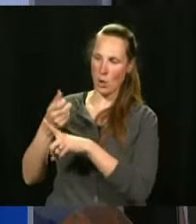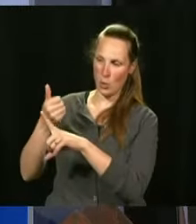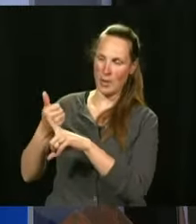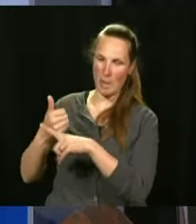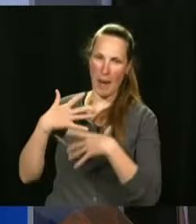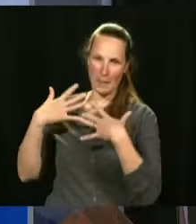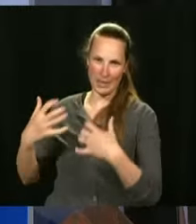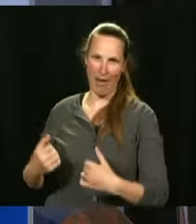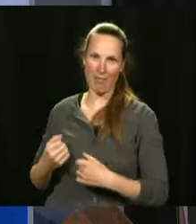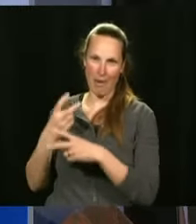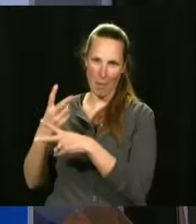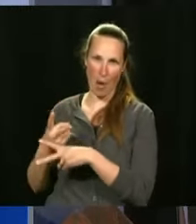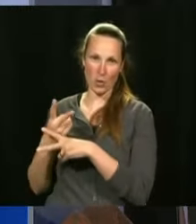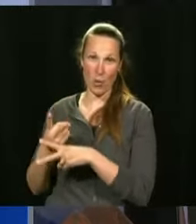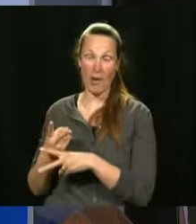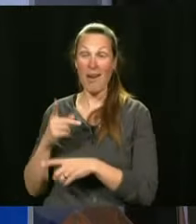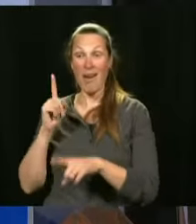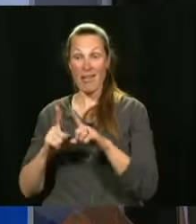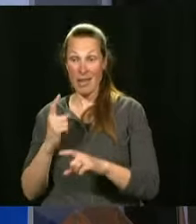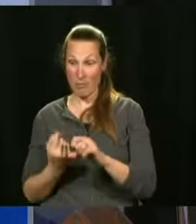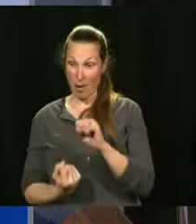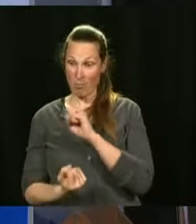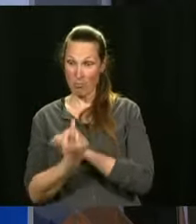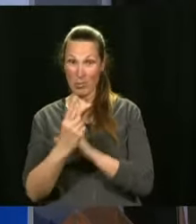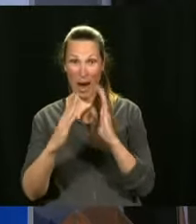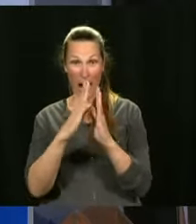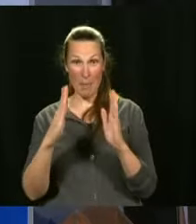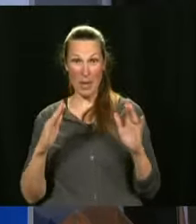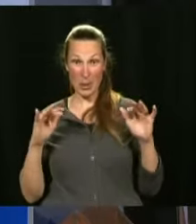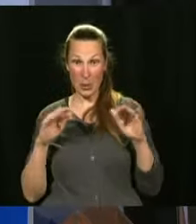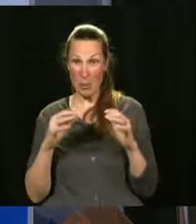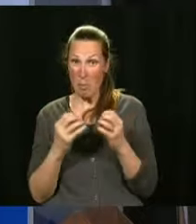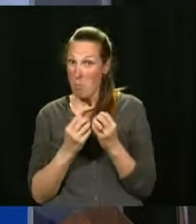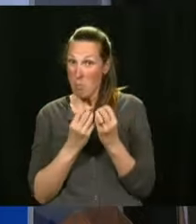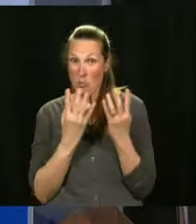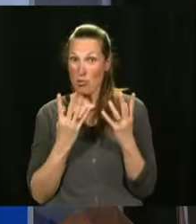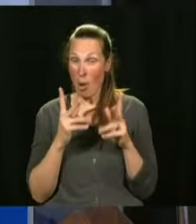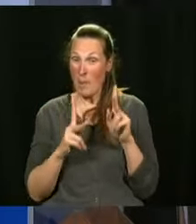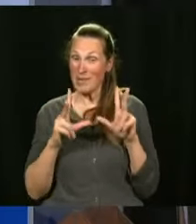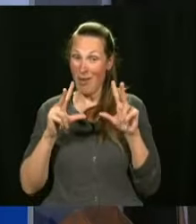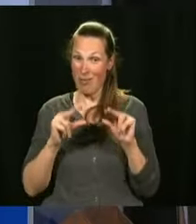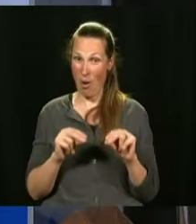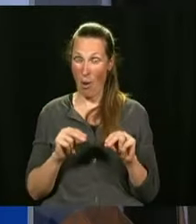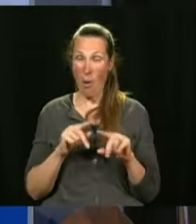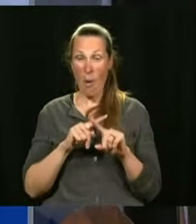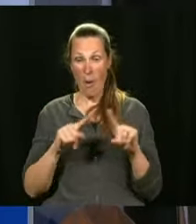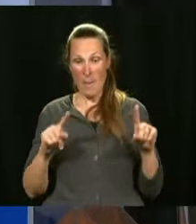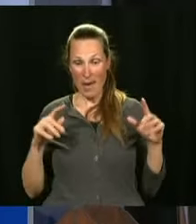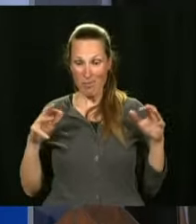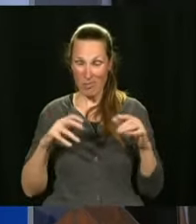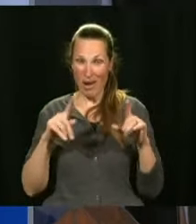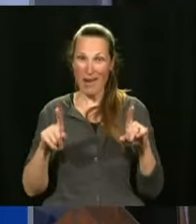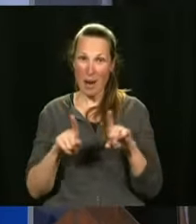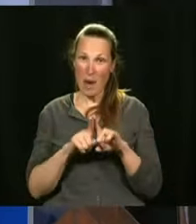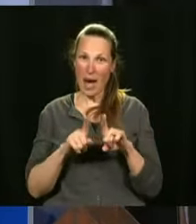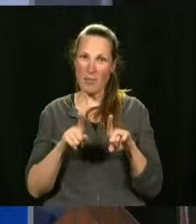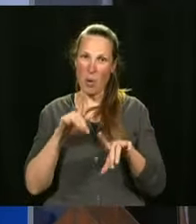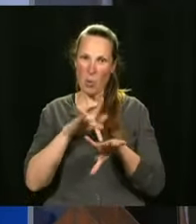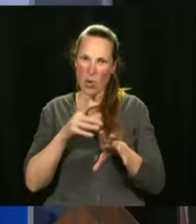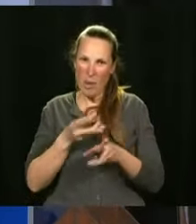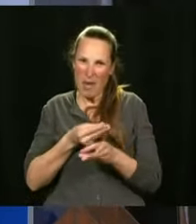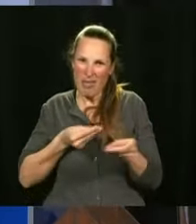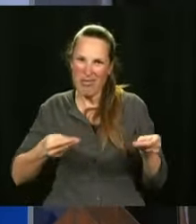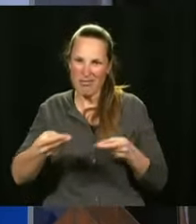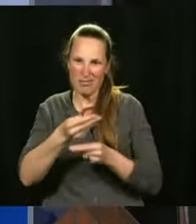you know there were small gatherings in homes even if the person got one dose of the vaccine because it's not 100 effective we don't want to